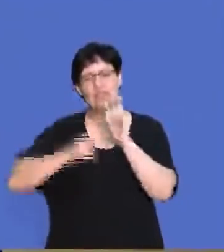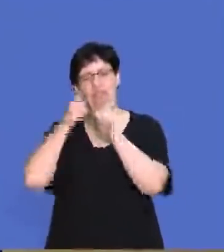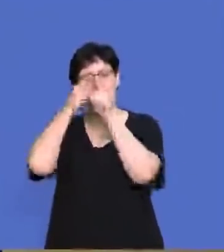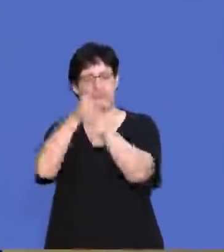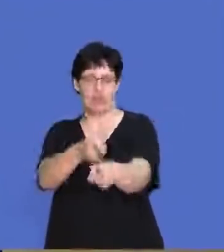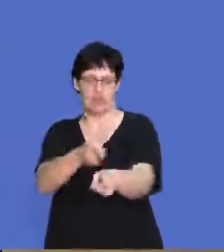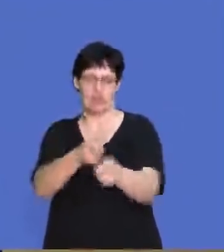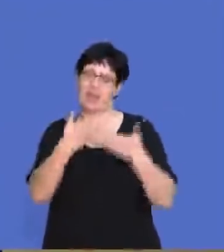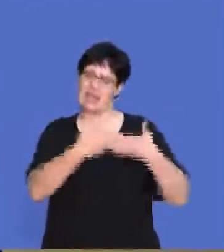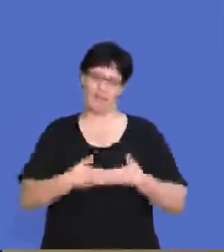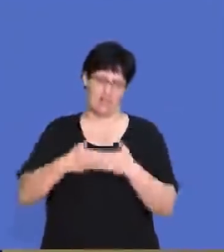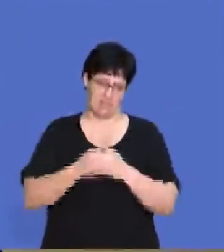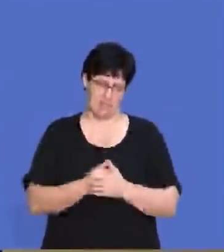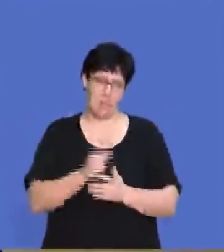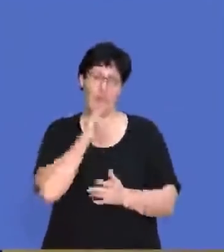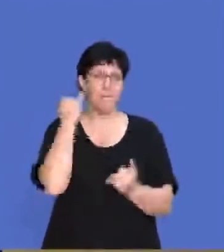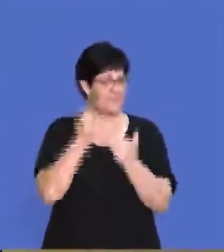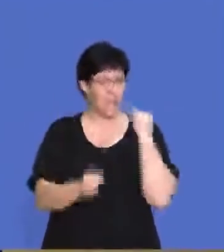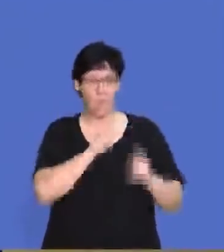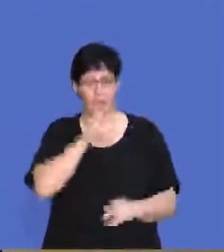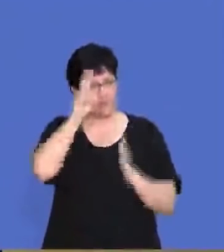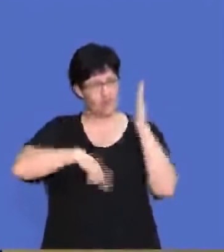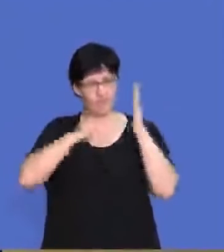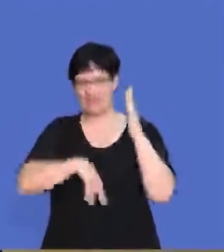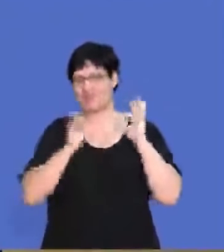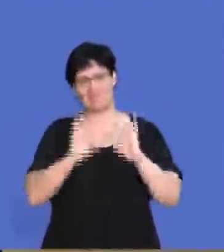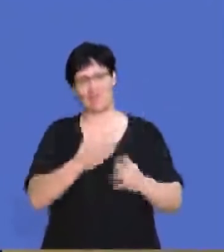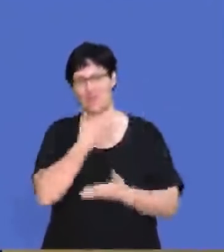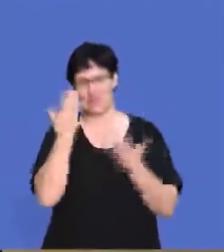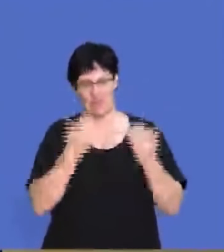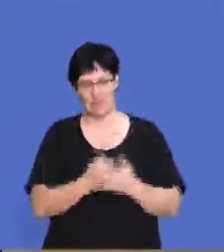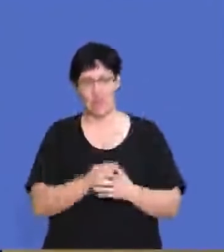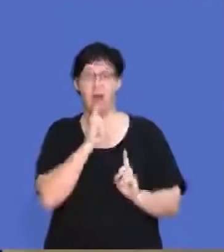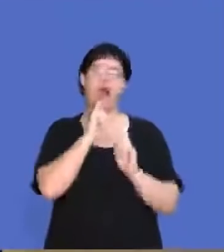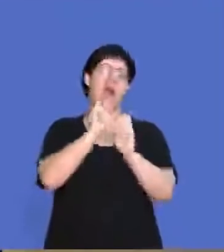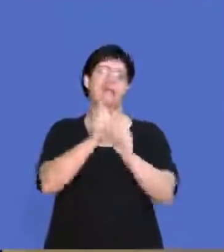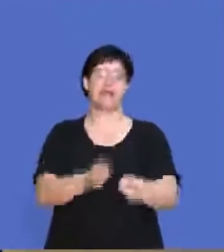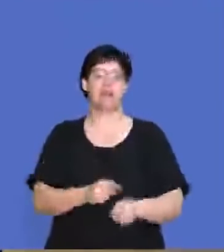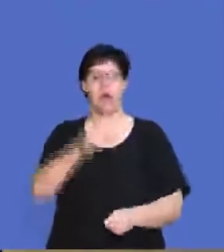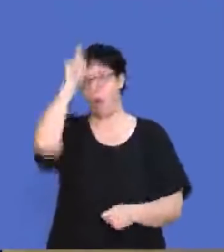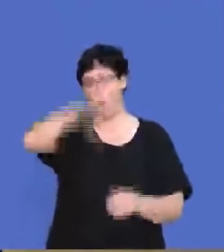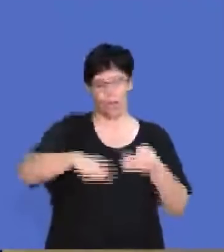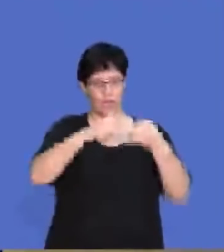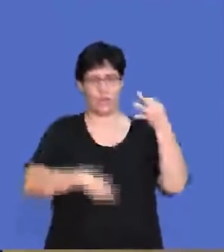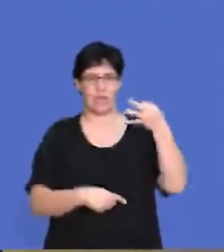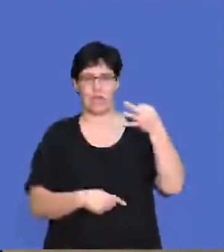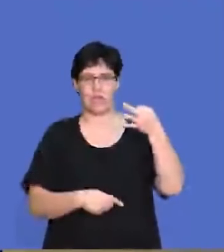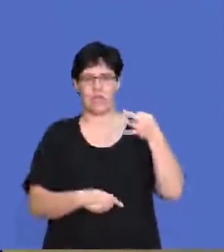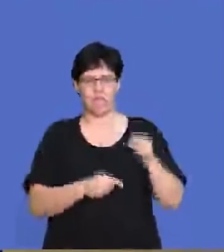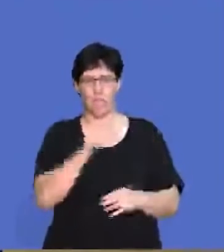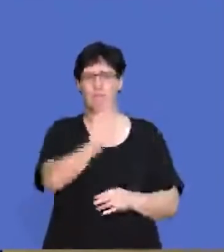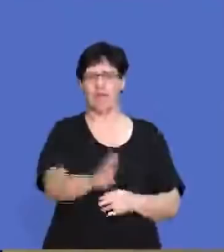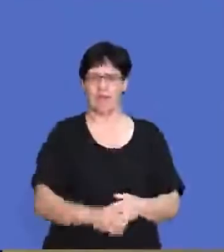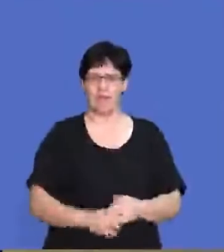Read the instructions carefully. I've seen a lot of mistakes where some learners answer all three